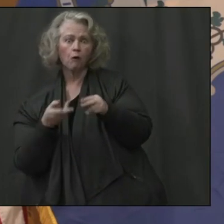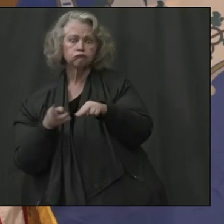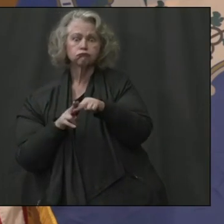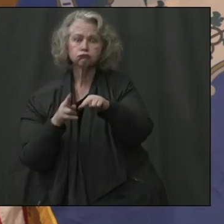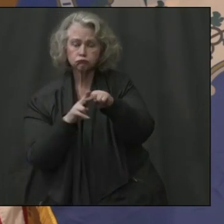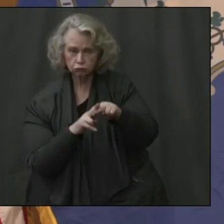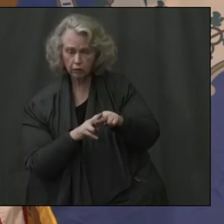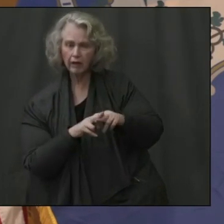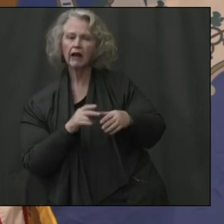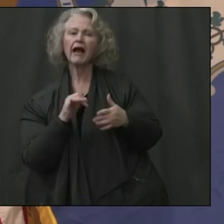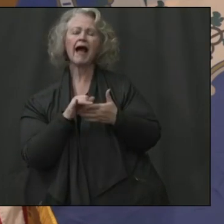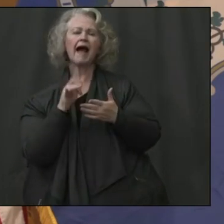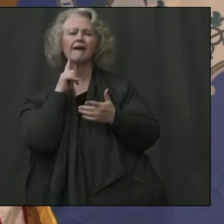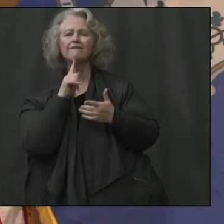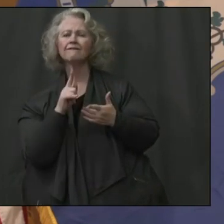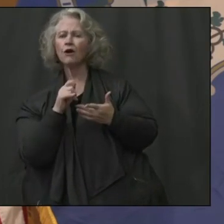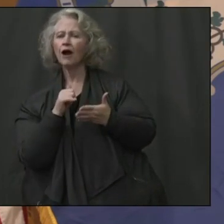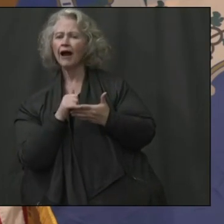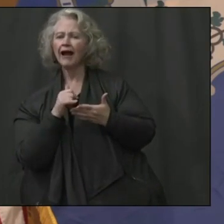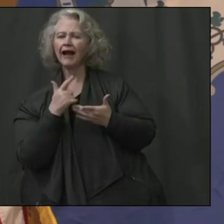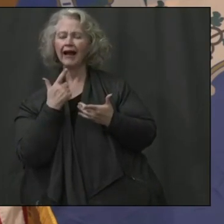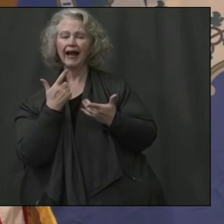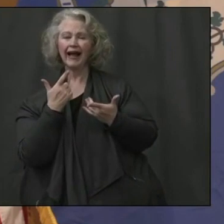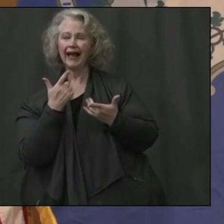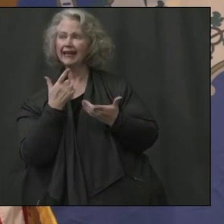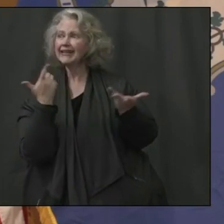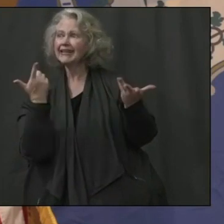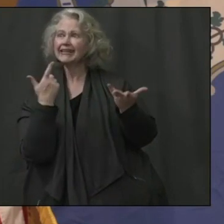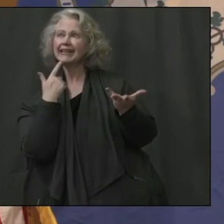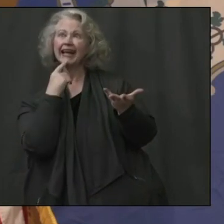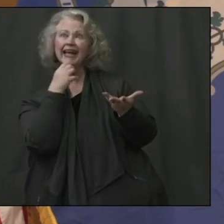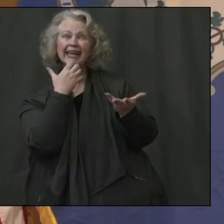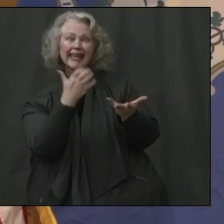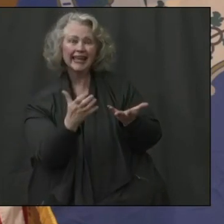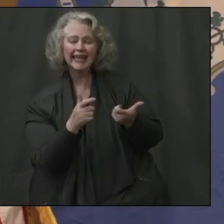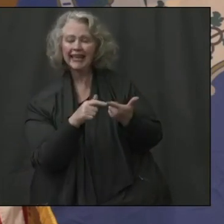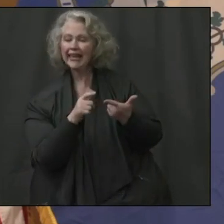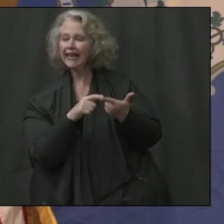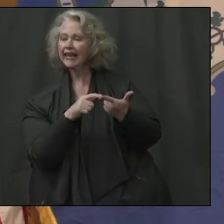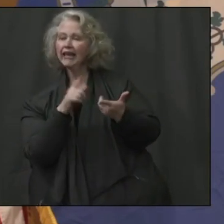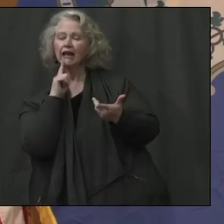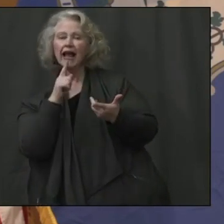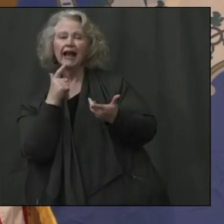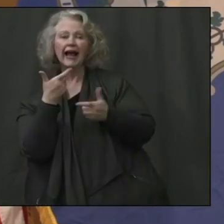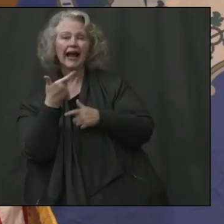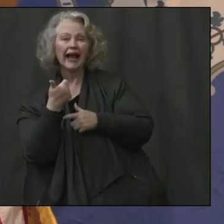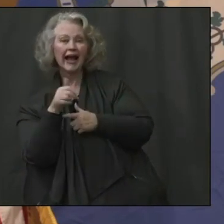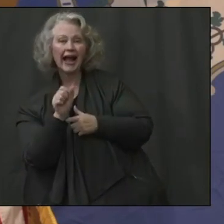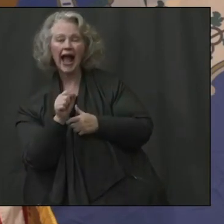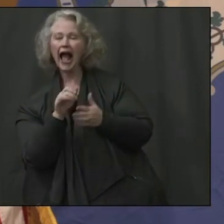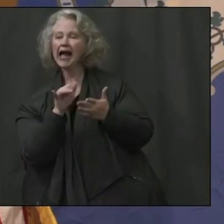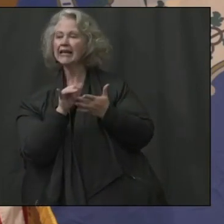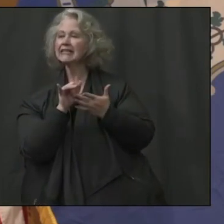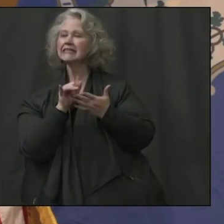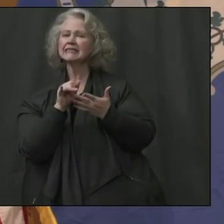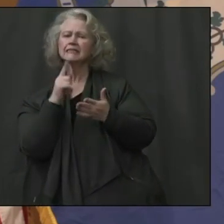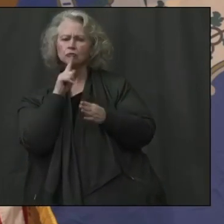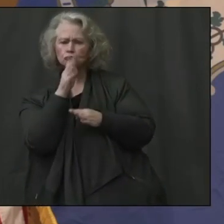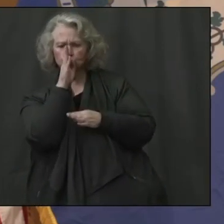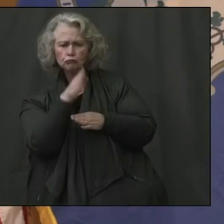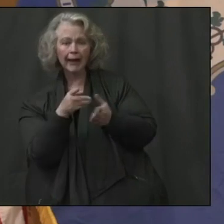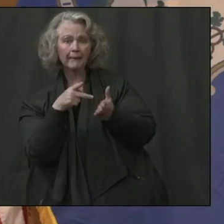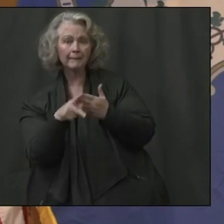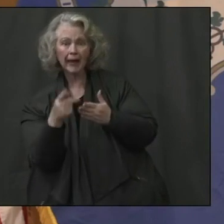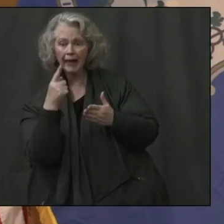LIHEAP program that supports, um, heating, um, for gas and electricity, so direct payments to individuals that